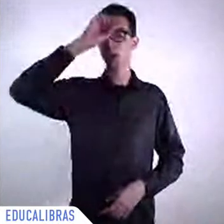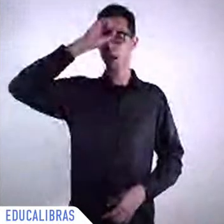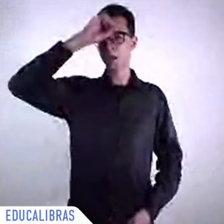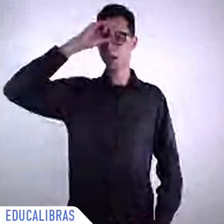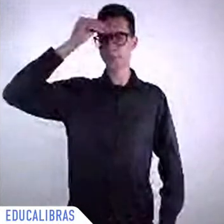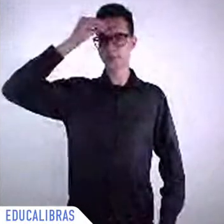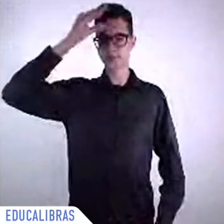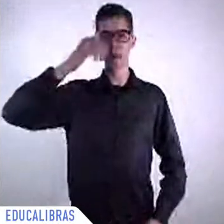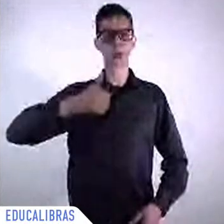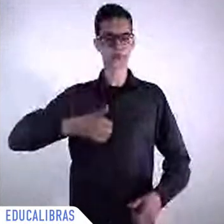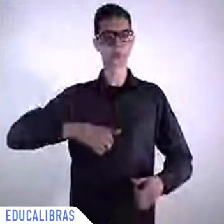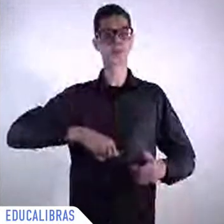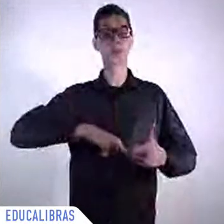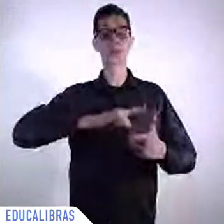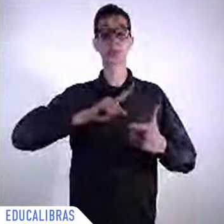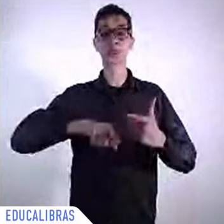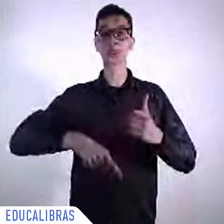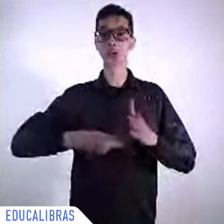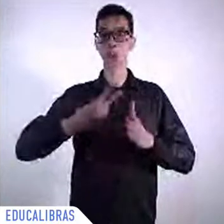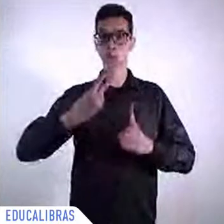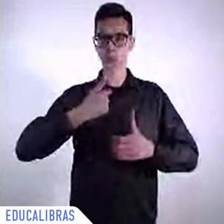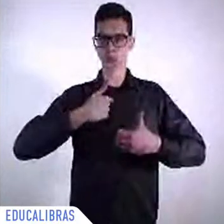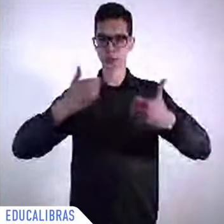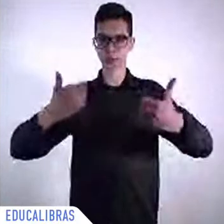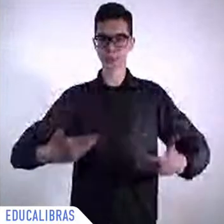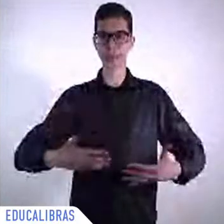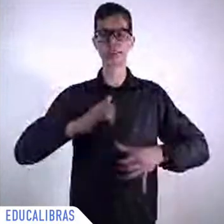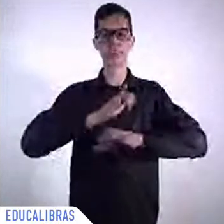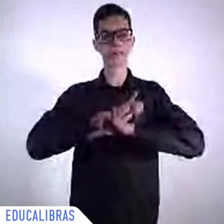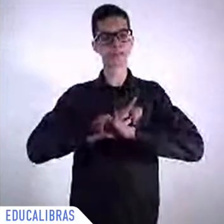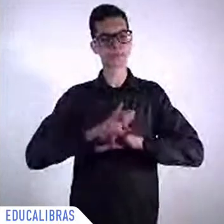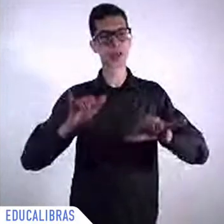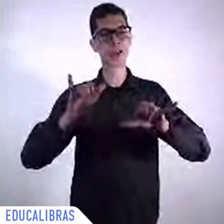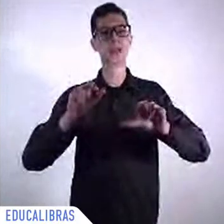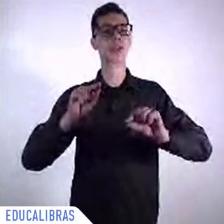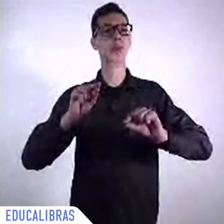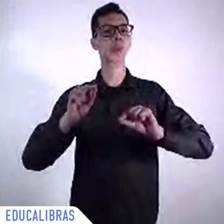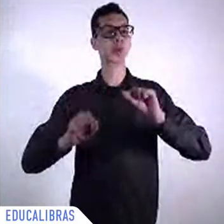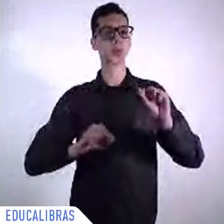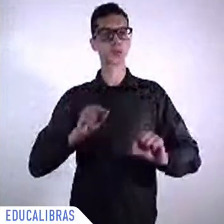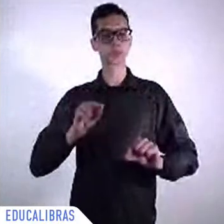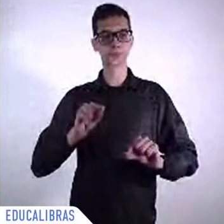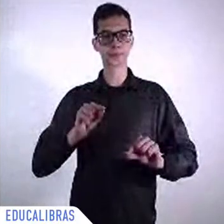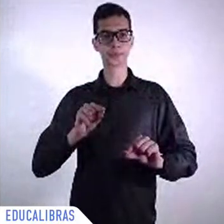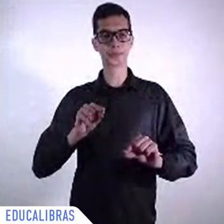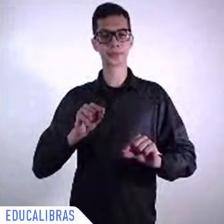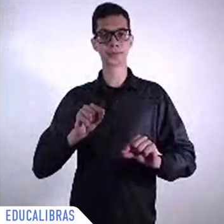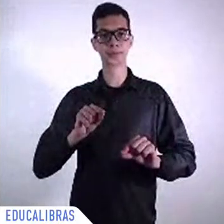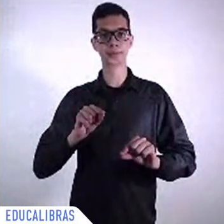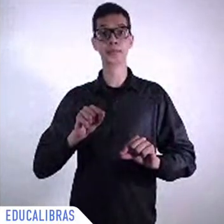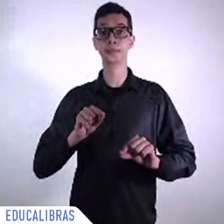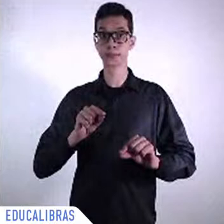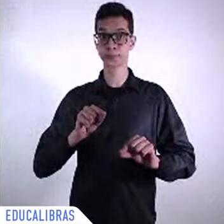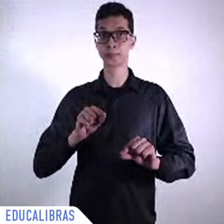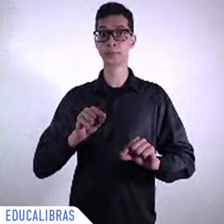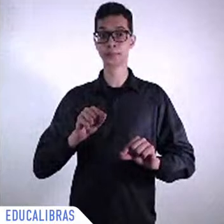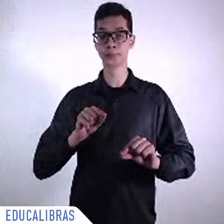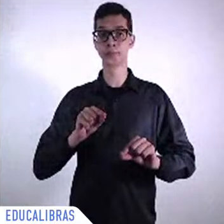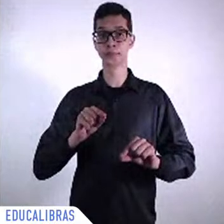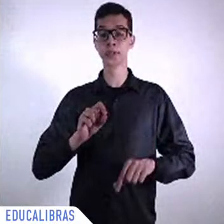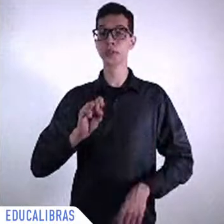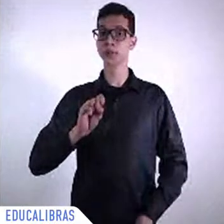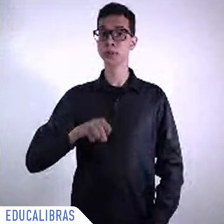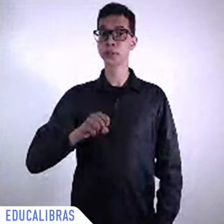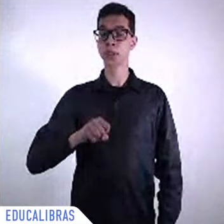of course is the role of Brazil overall into